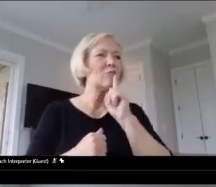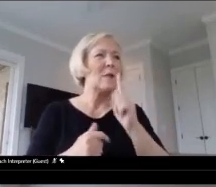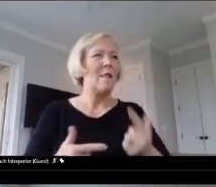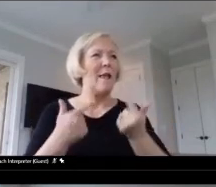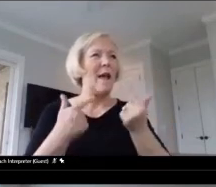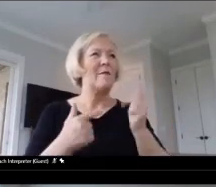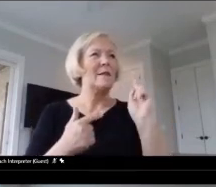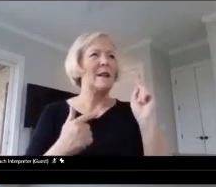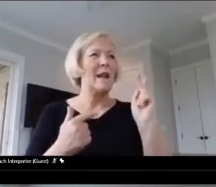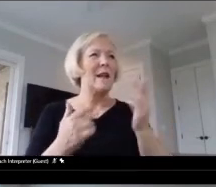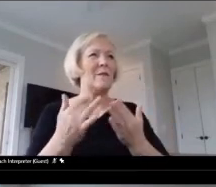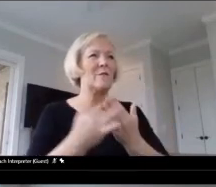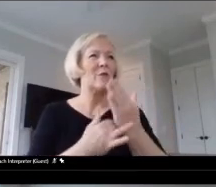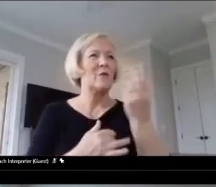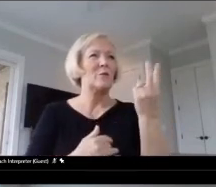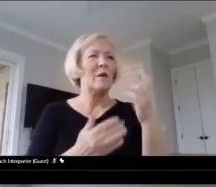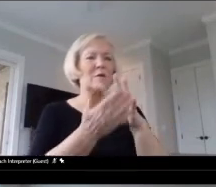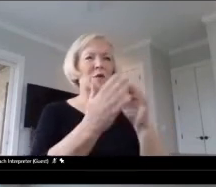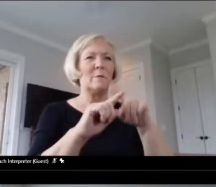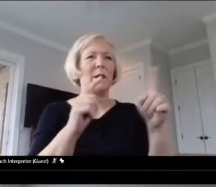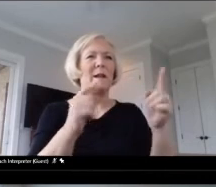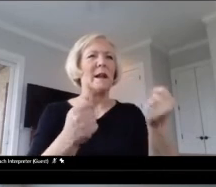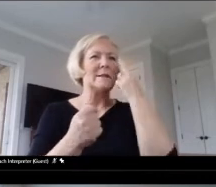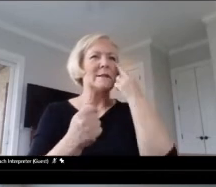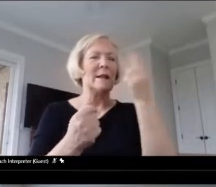but I feel like I'm seeing them virtually.